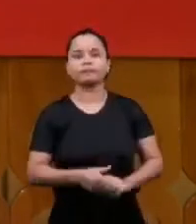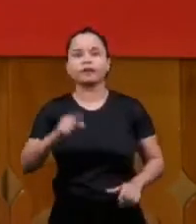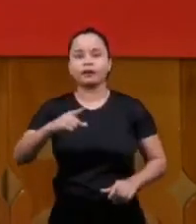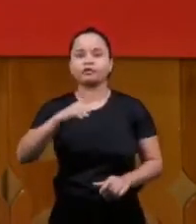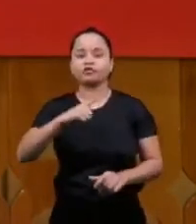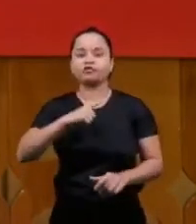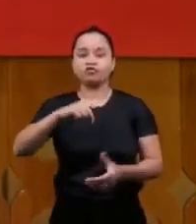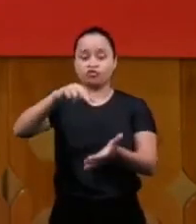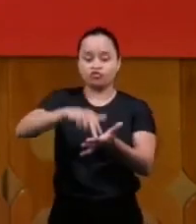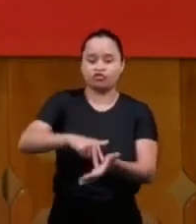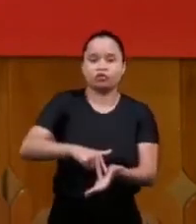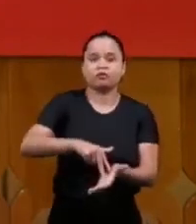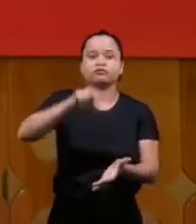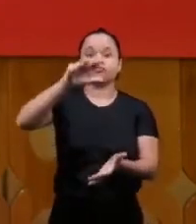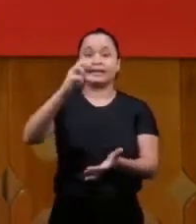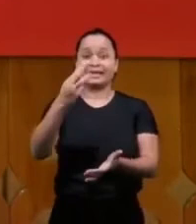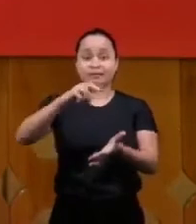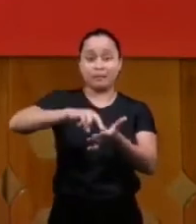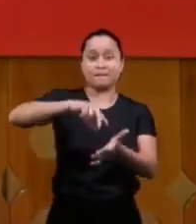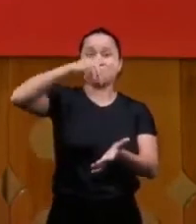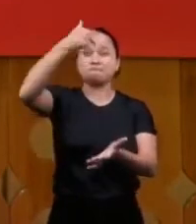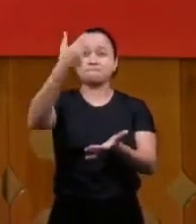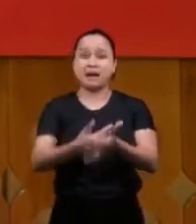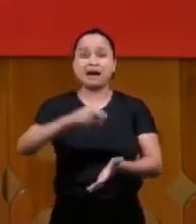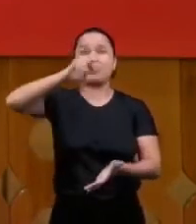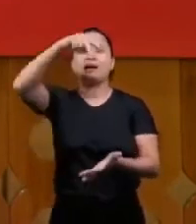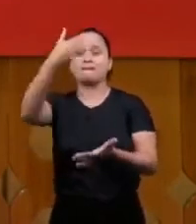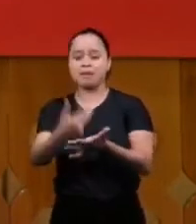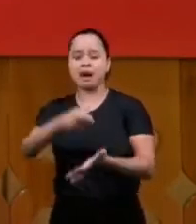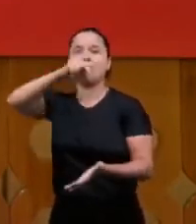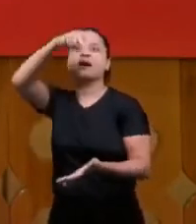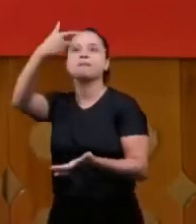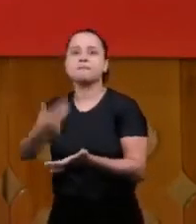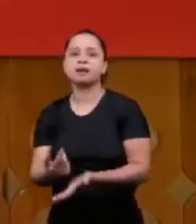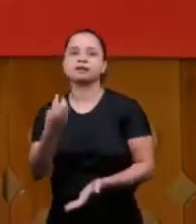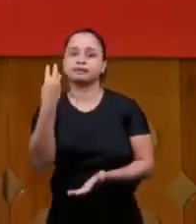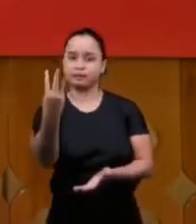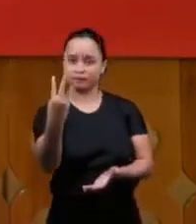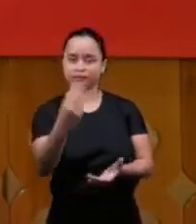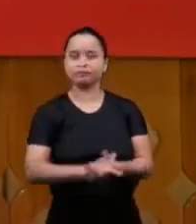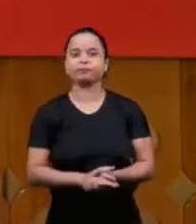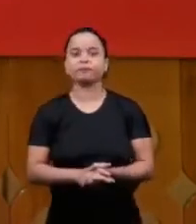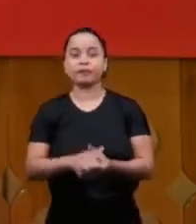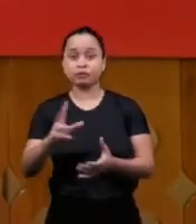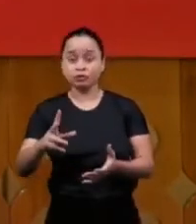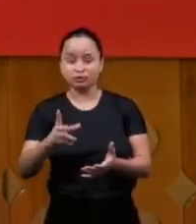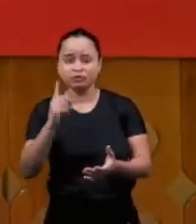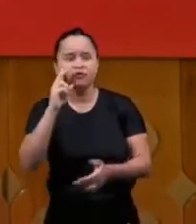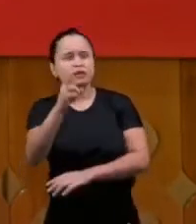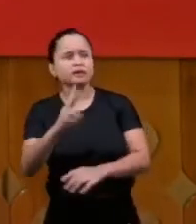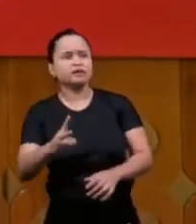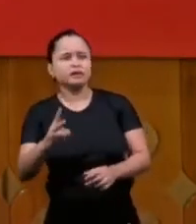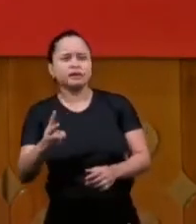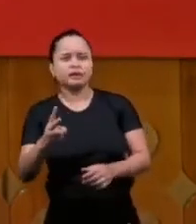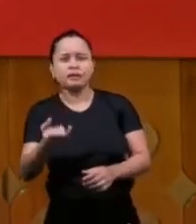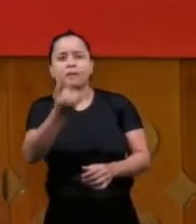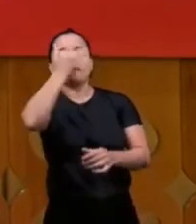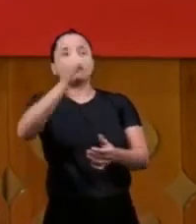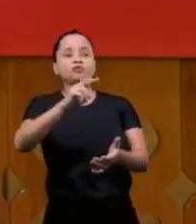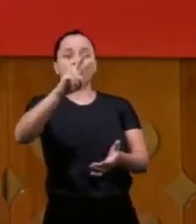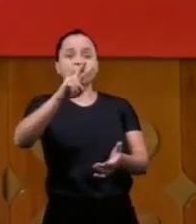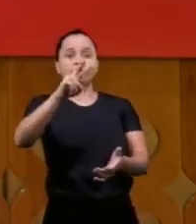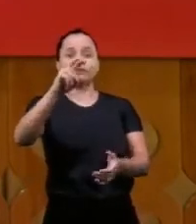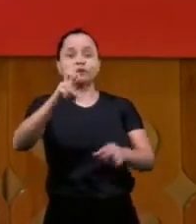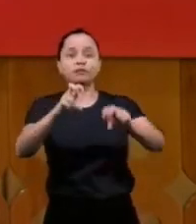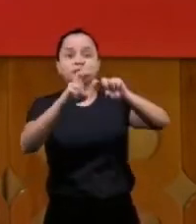to go to one to another and everyone was watching they were standing and applauding and what happened when I saw who was on the